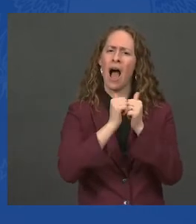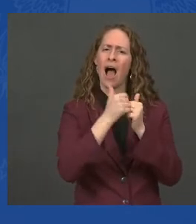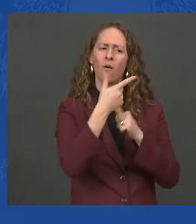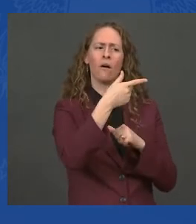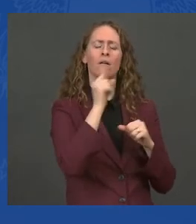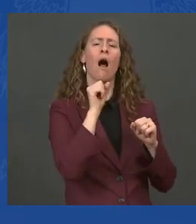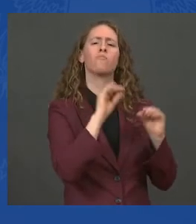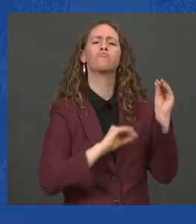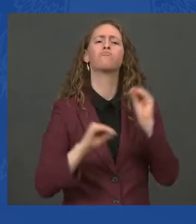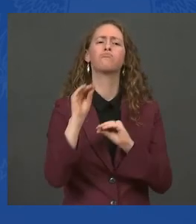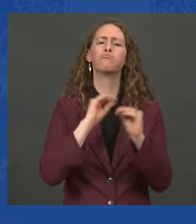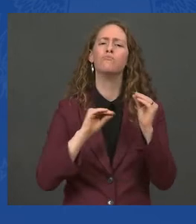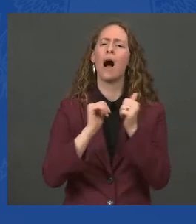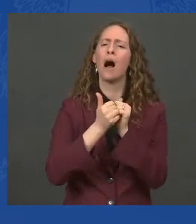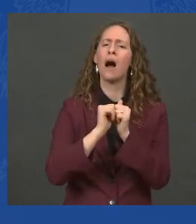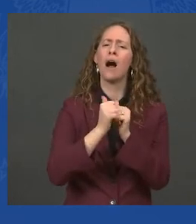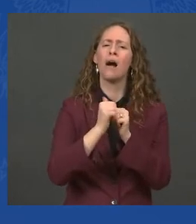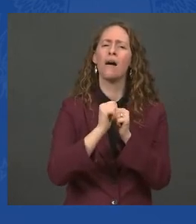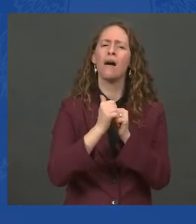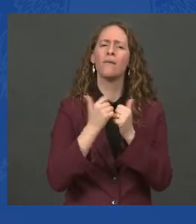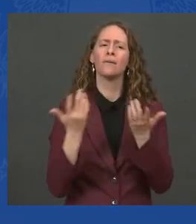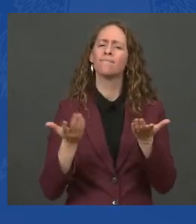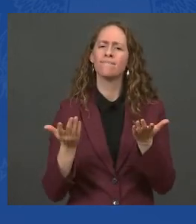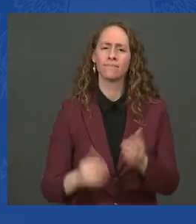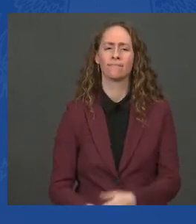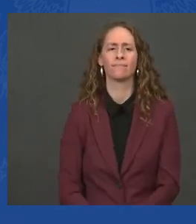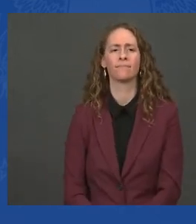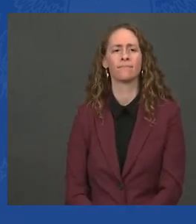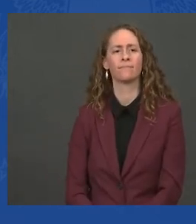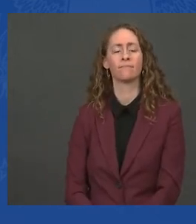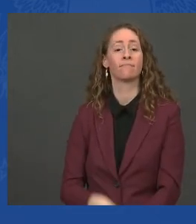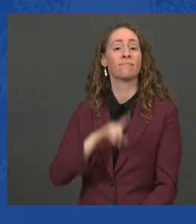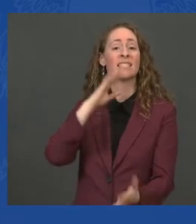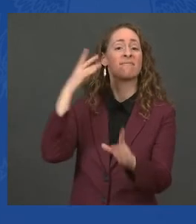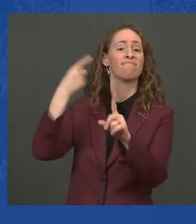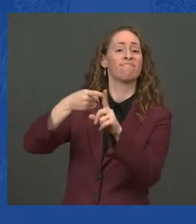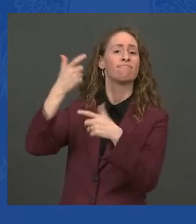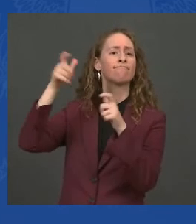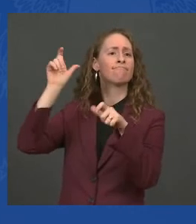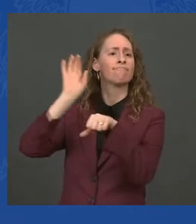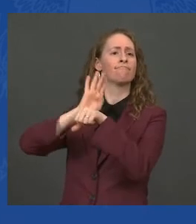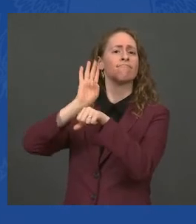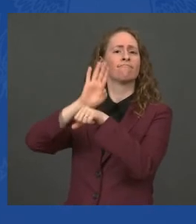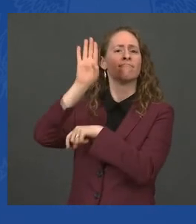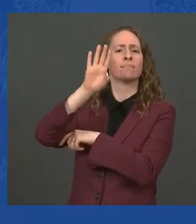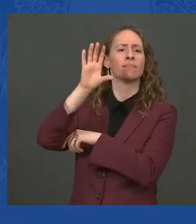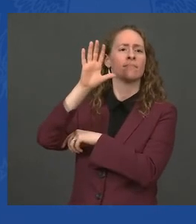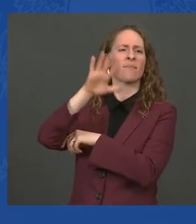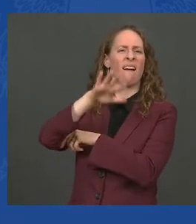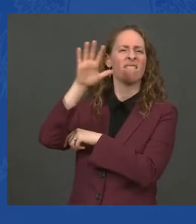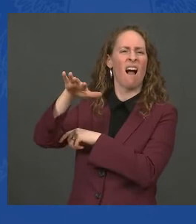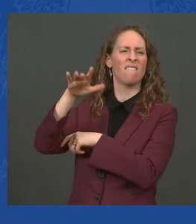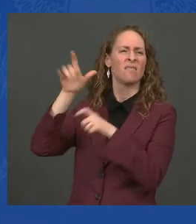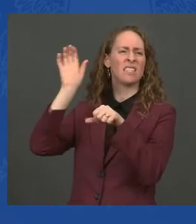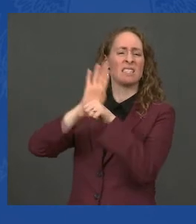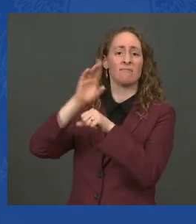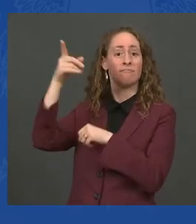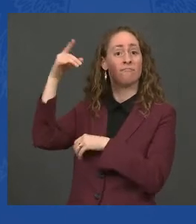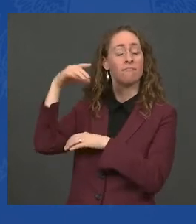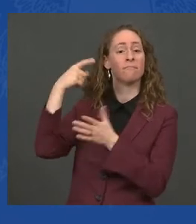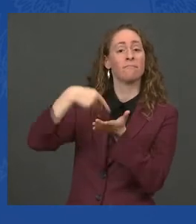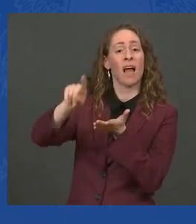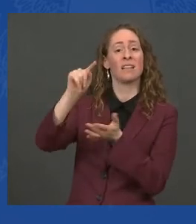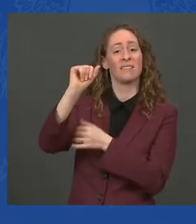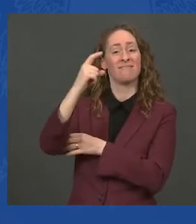corporations that paid zero in federal income tax last year, despite generating $40 billion in profits. And I'm happy they're profitable